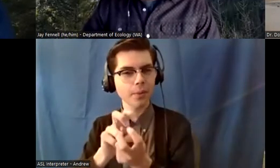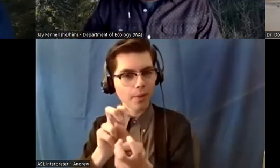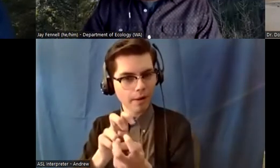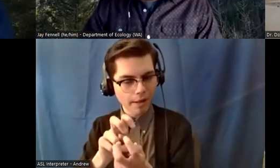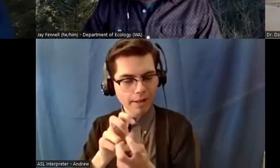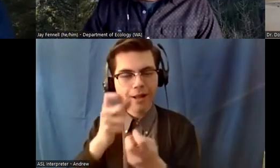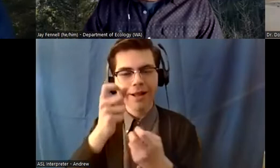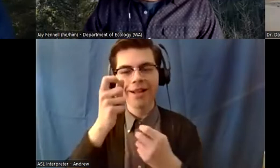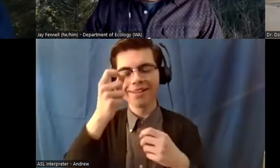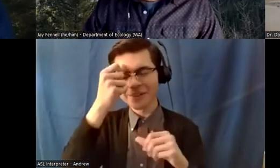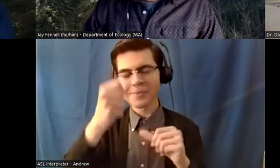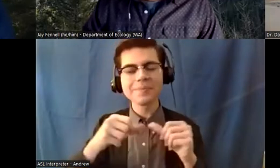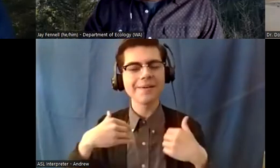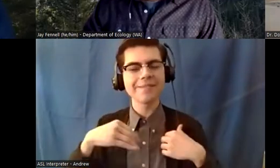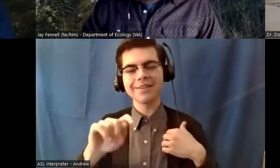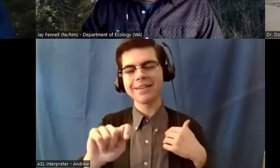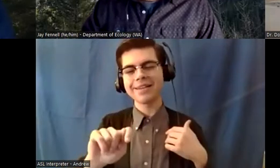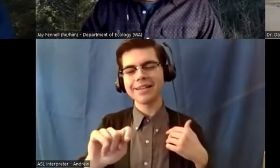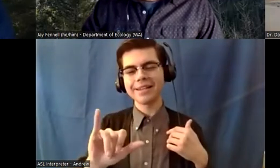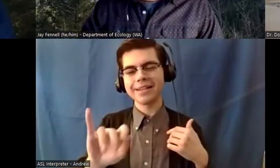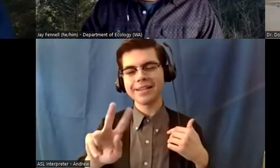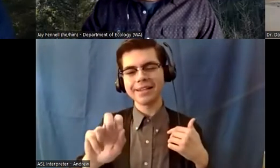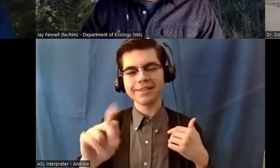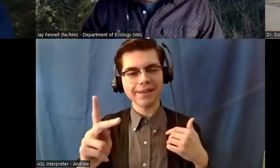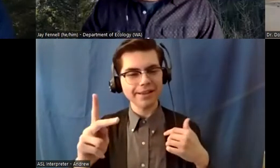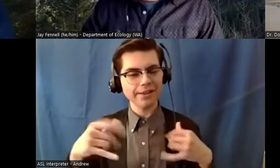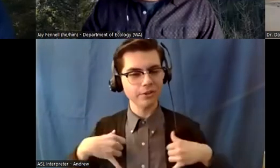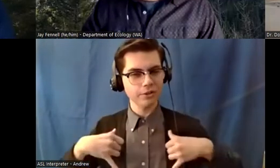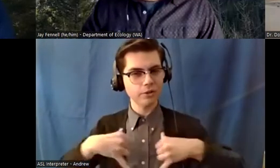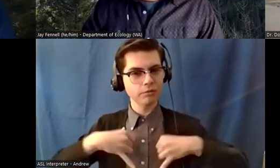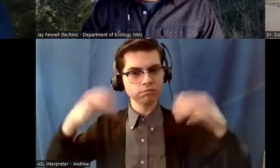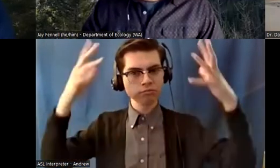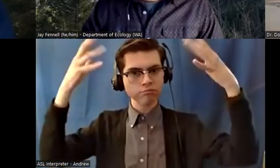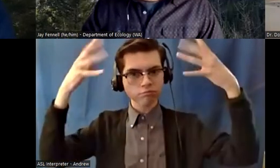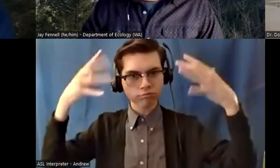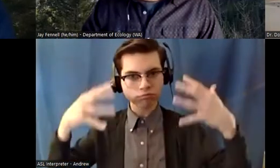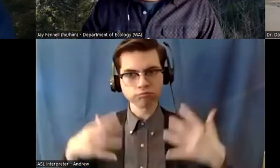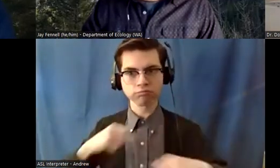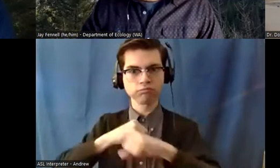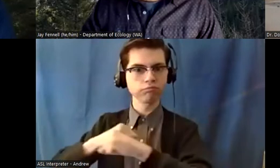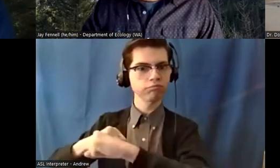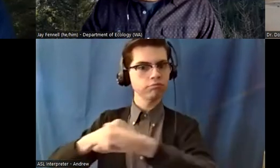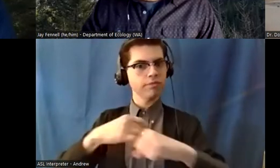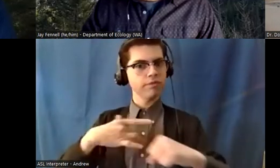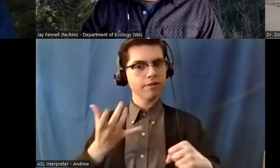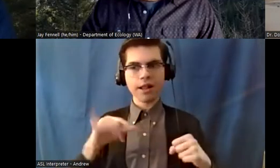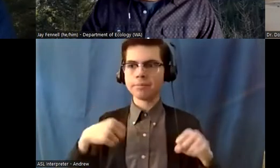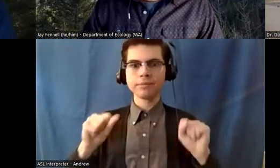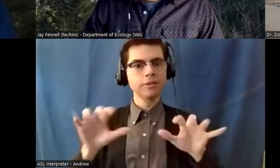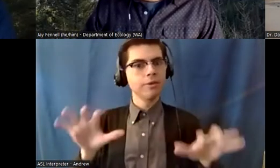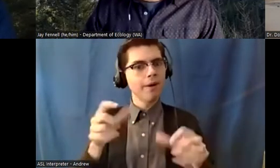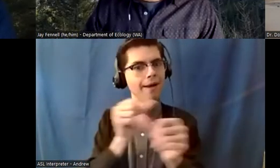cuffs taped up and the boots taped up so that you know like impenetrable um so i really felt like i could kind of do anything